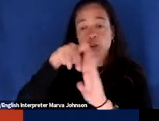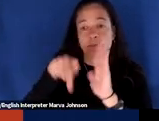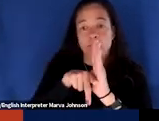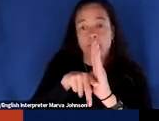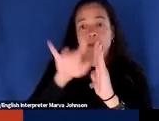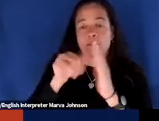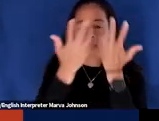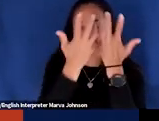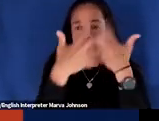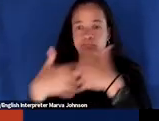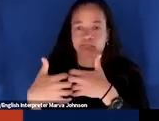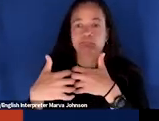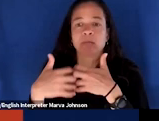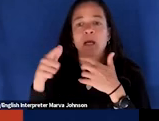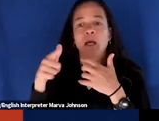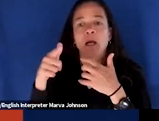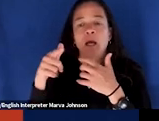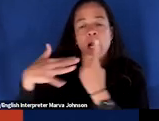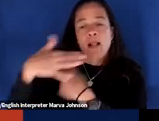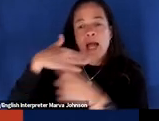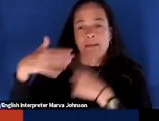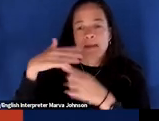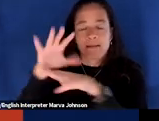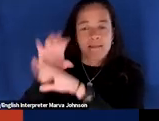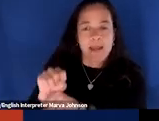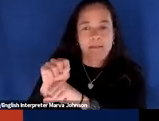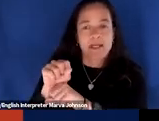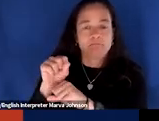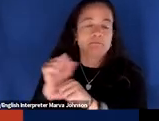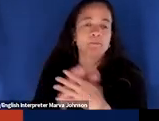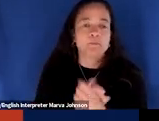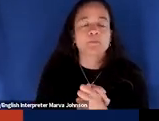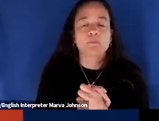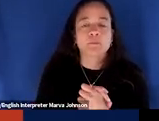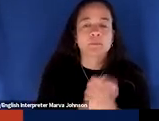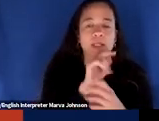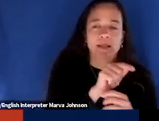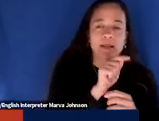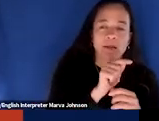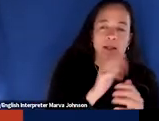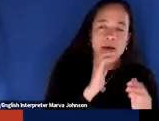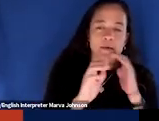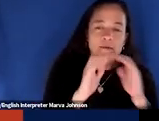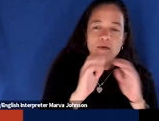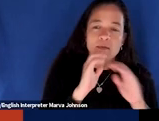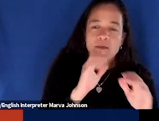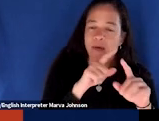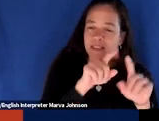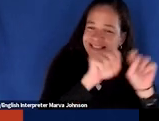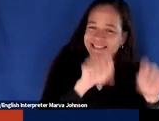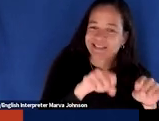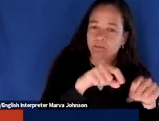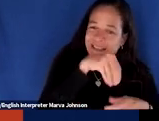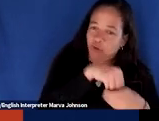with those climate friendly habits you want to lead on creating this communications framework internally so that your team is